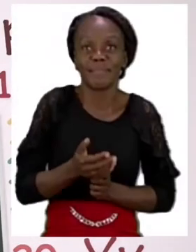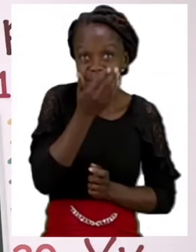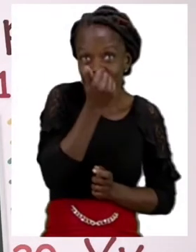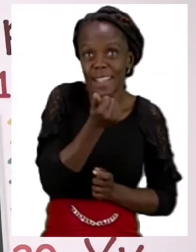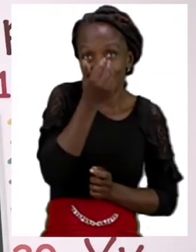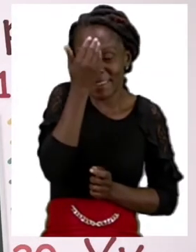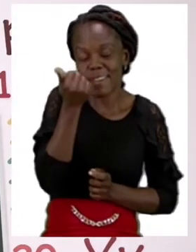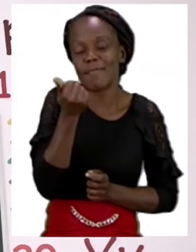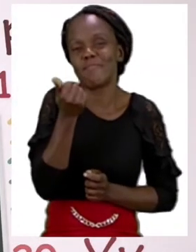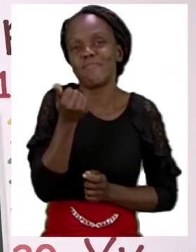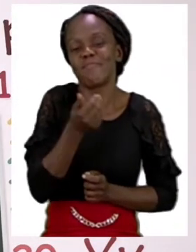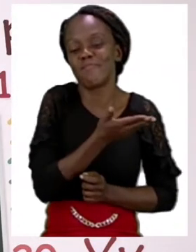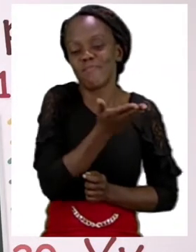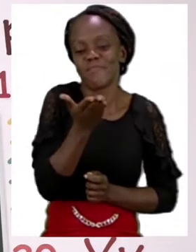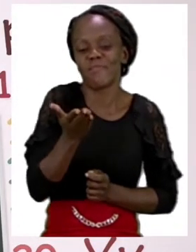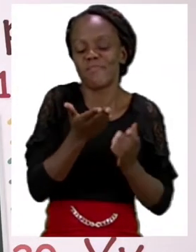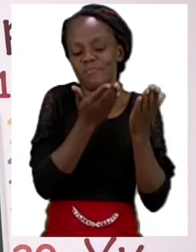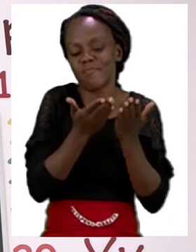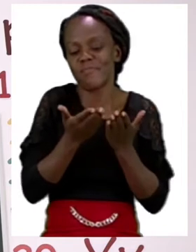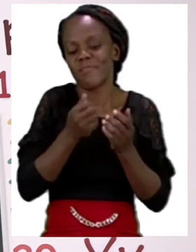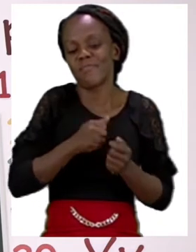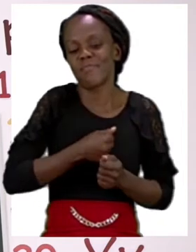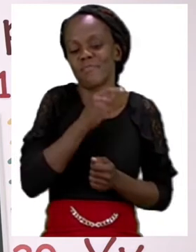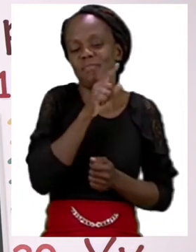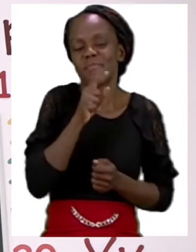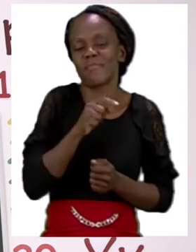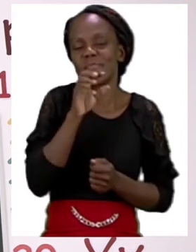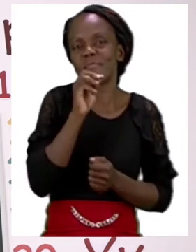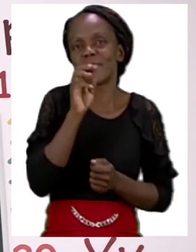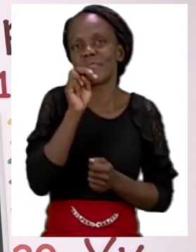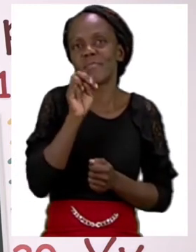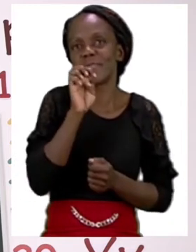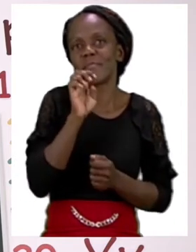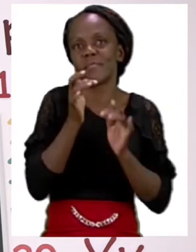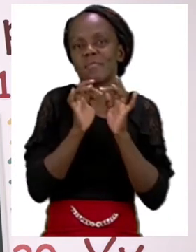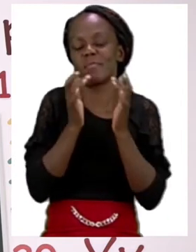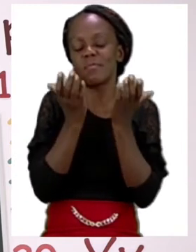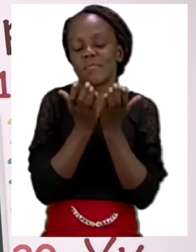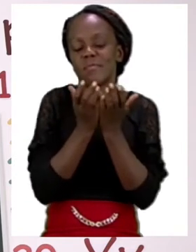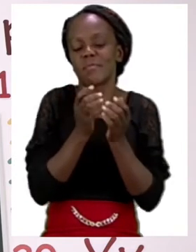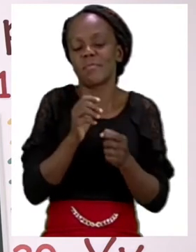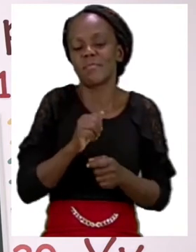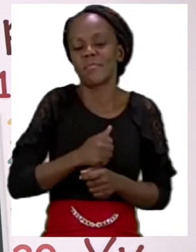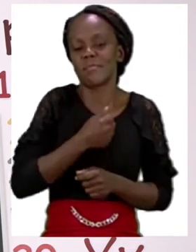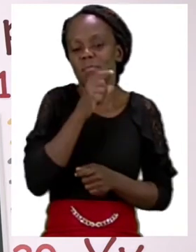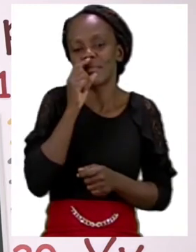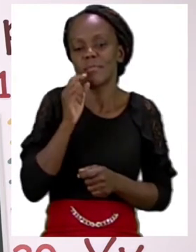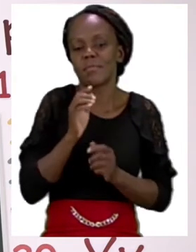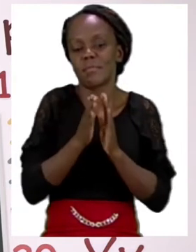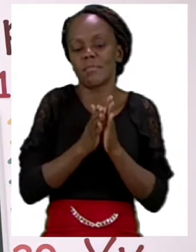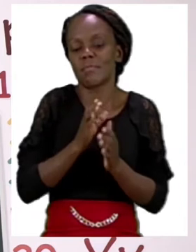Hello everyone and welcome to MyZone Online School. My name is Teacher